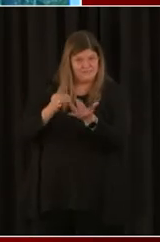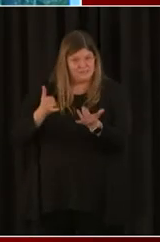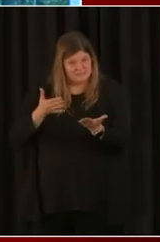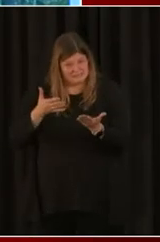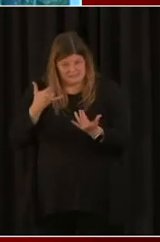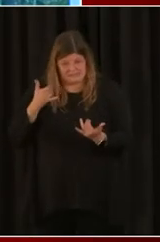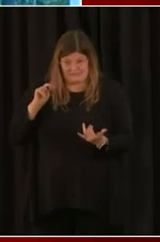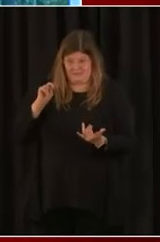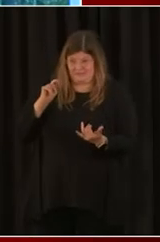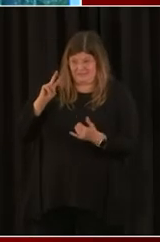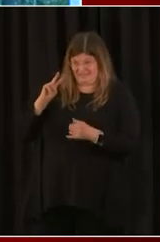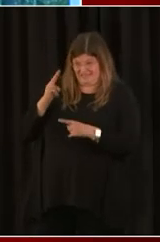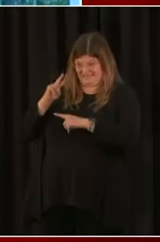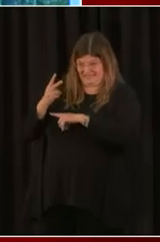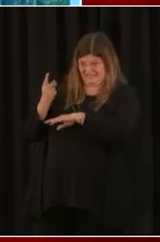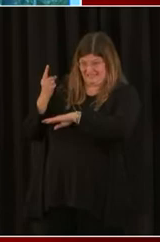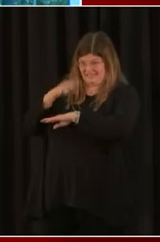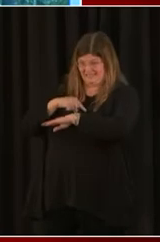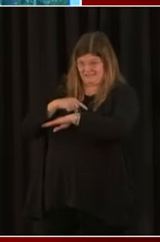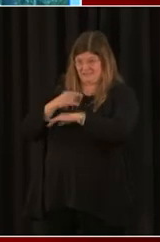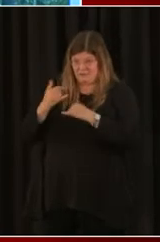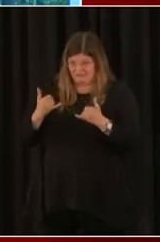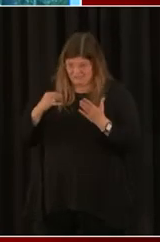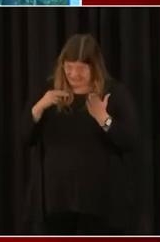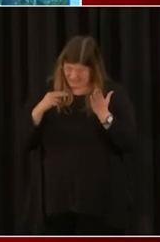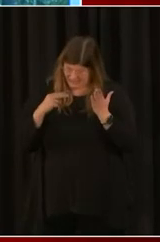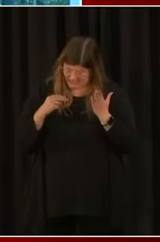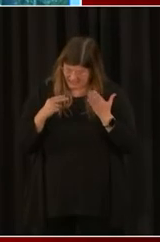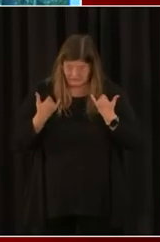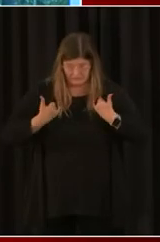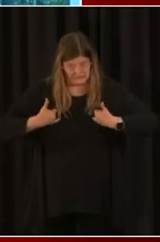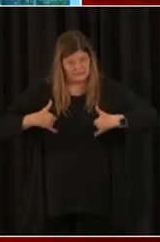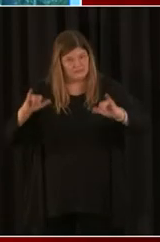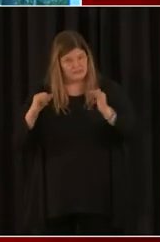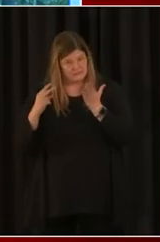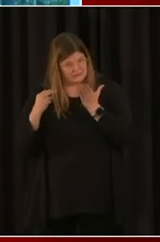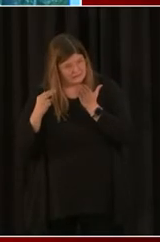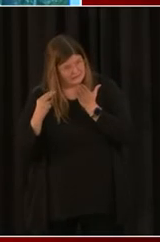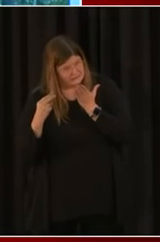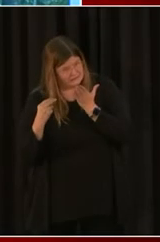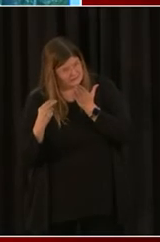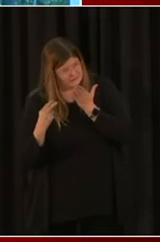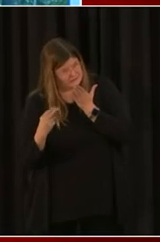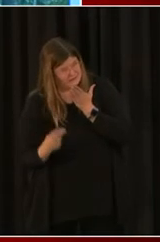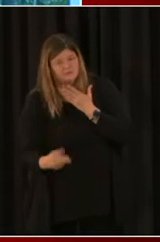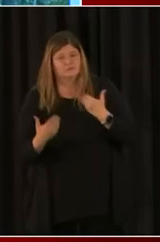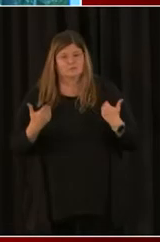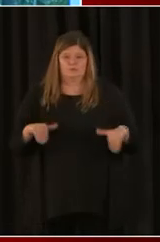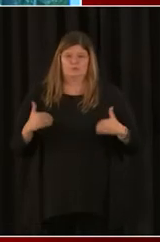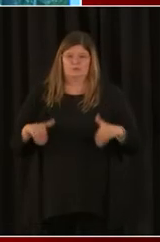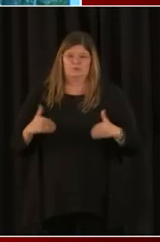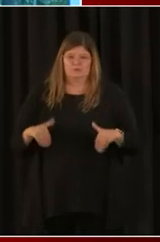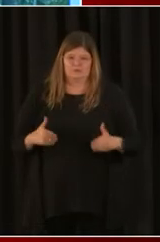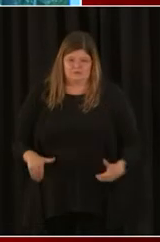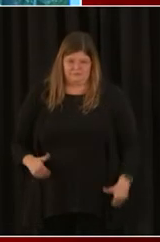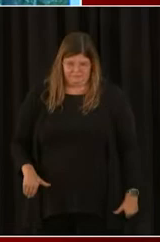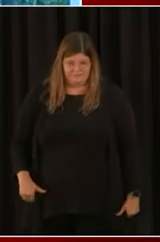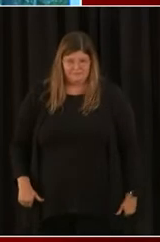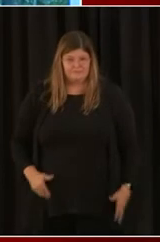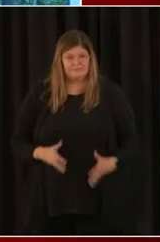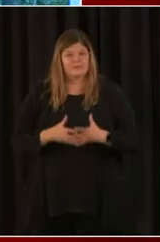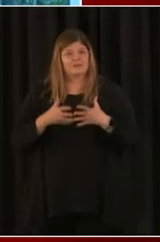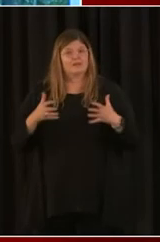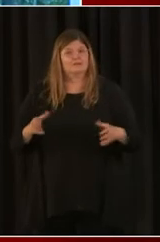the documentation so that we can get, you know, know what the nuances are for the bill that was just